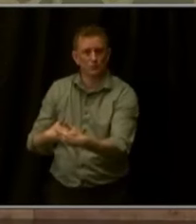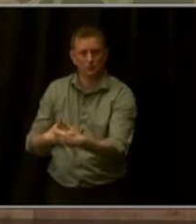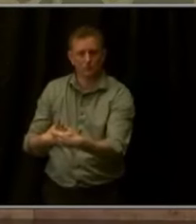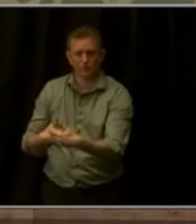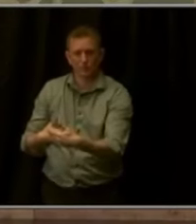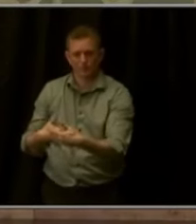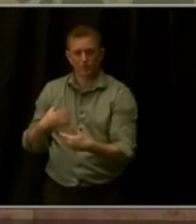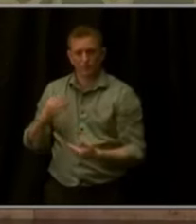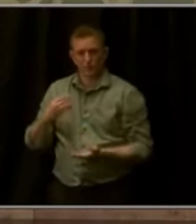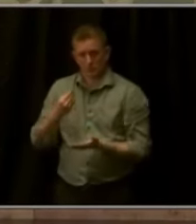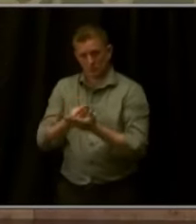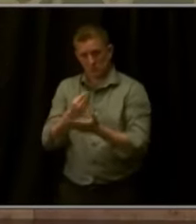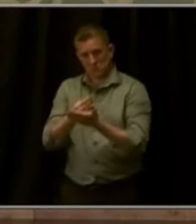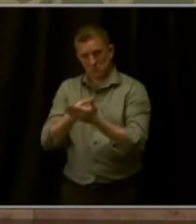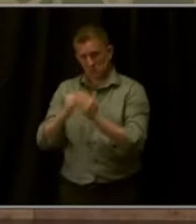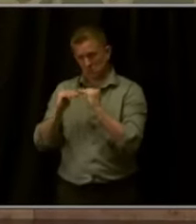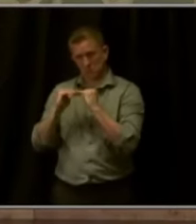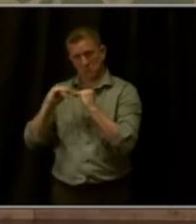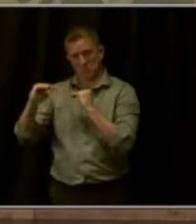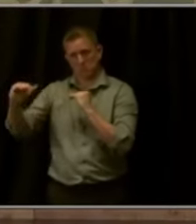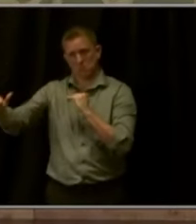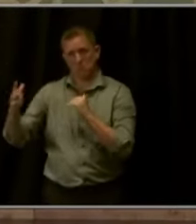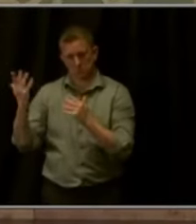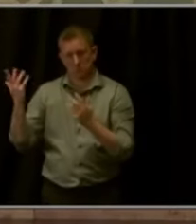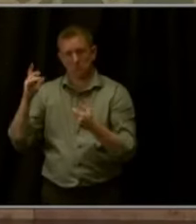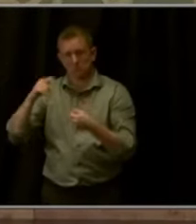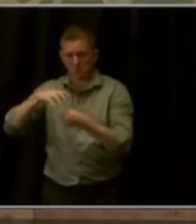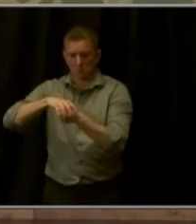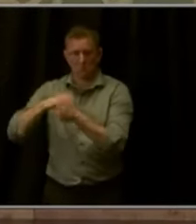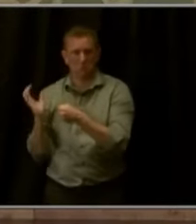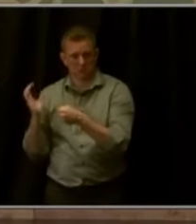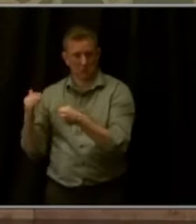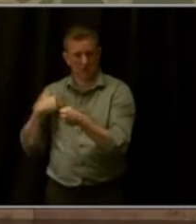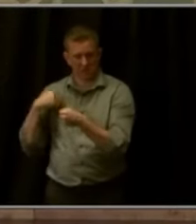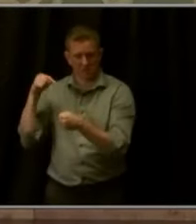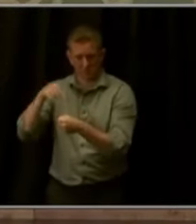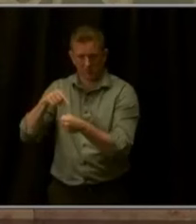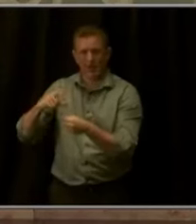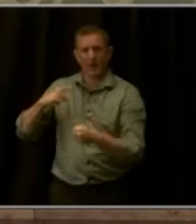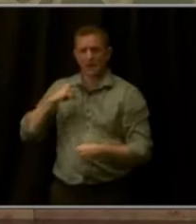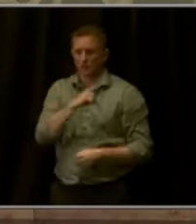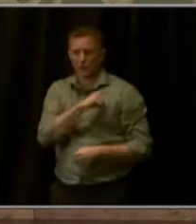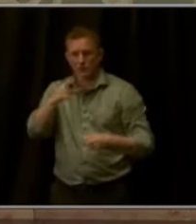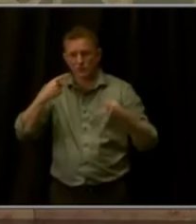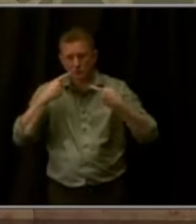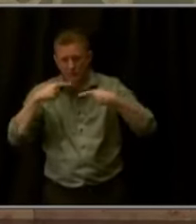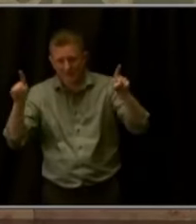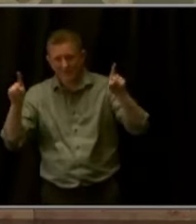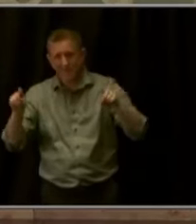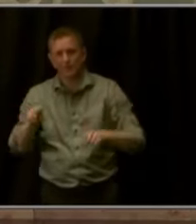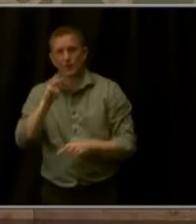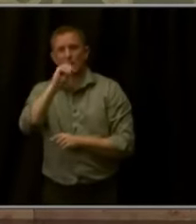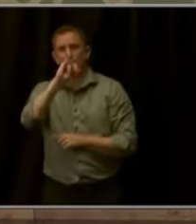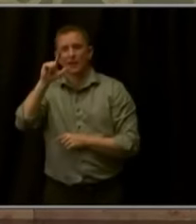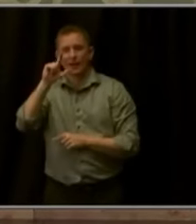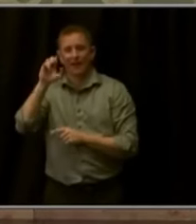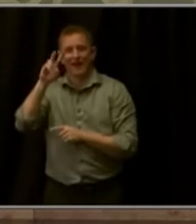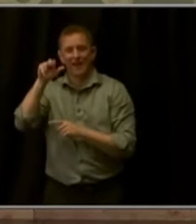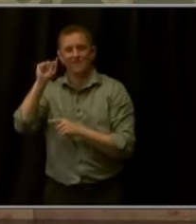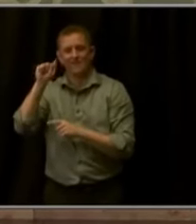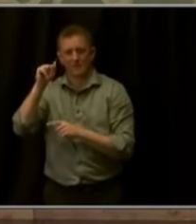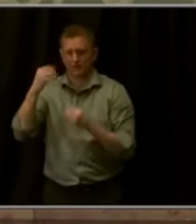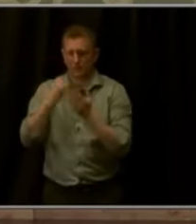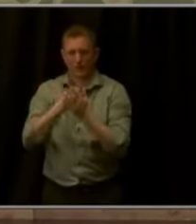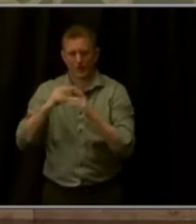buy-down and action from the General Assembly, we will also achieve full mill levy equalization for charter school institute schools in Colorado.